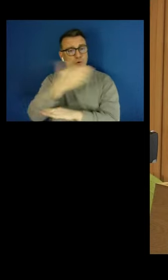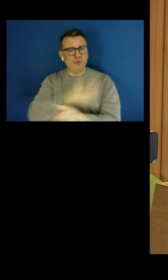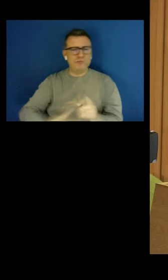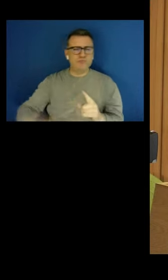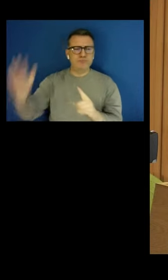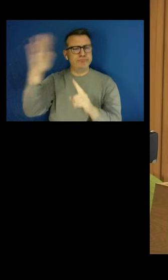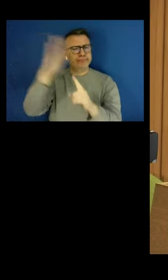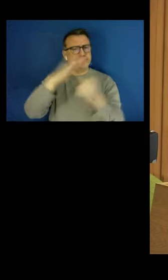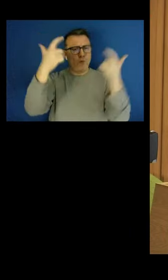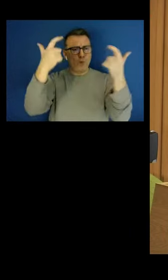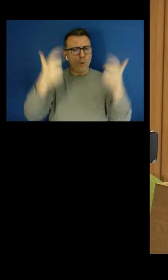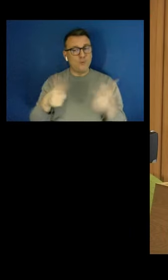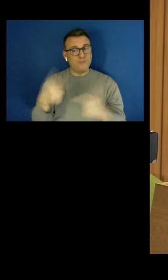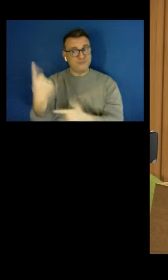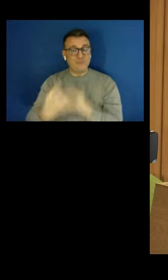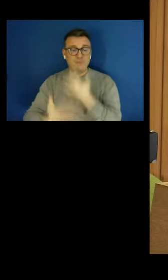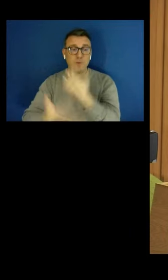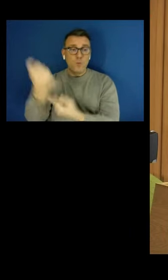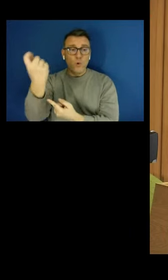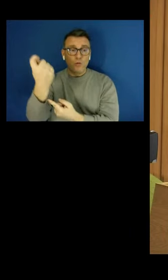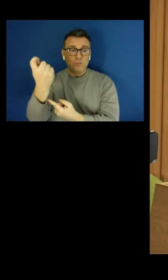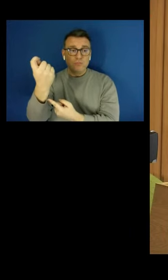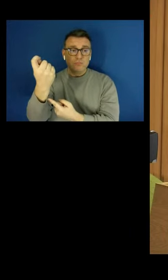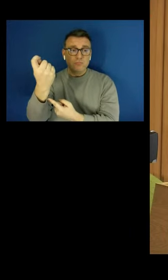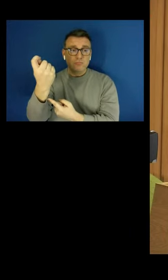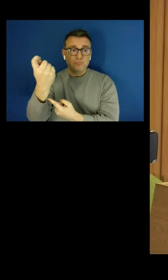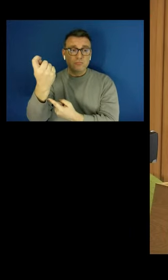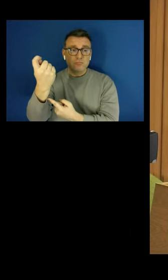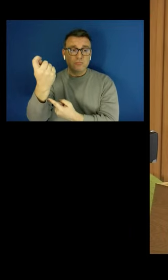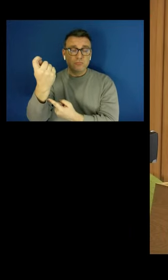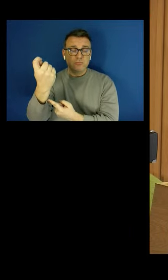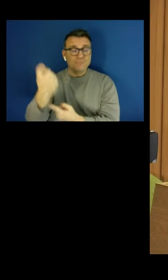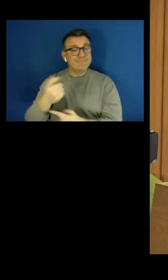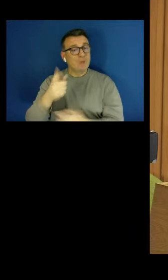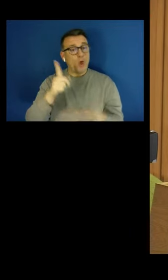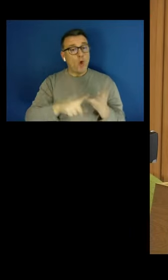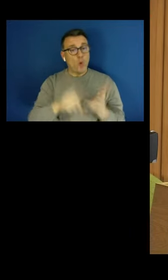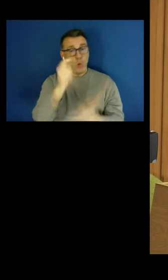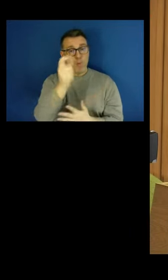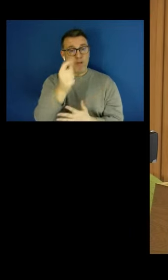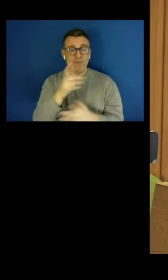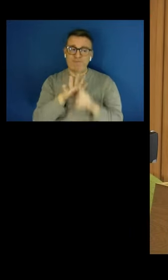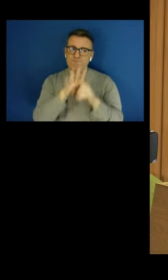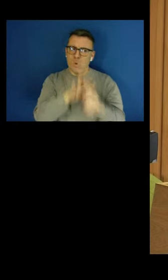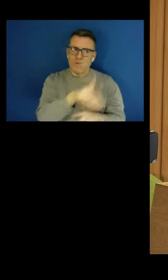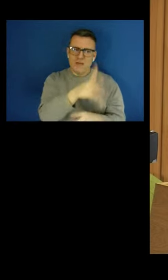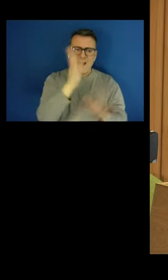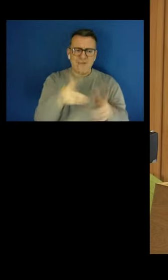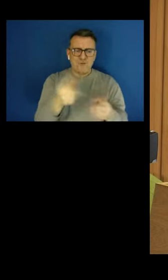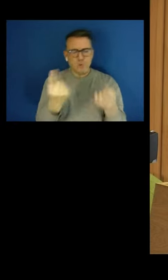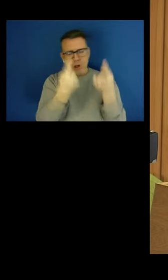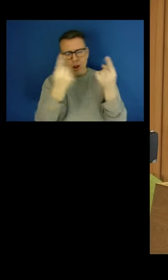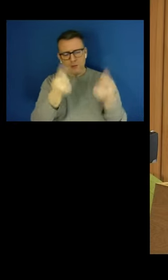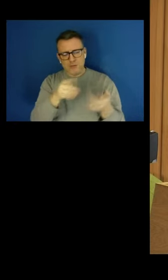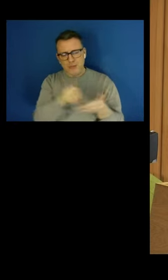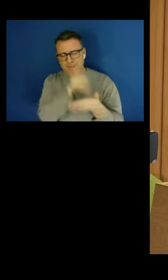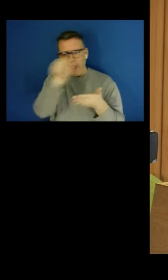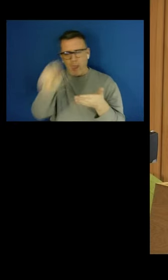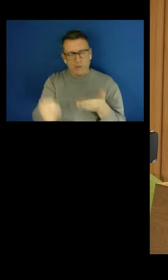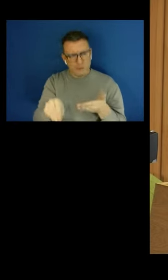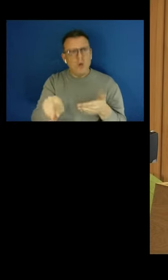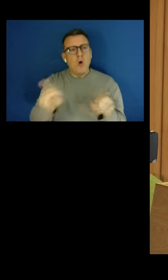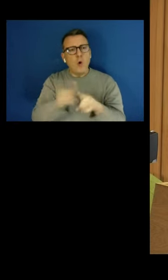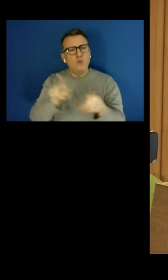Uber was forced to give its drivers holiday pay and access to a pension. And I